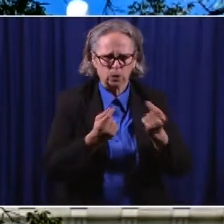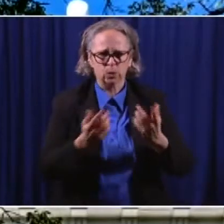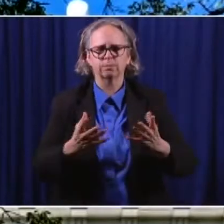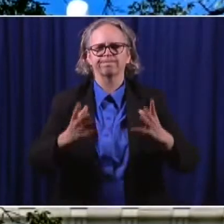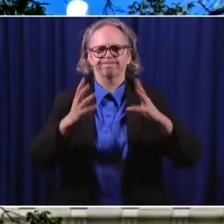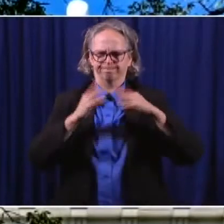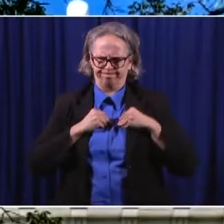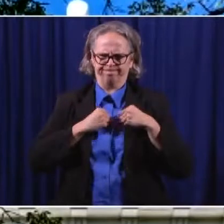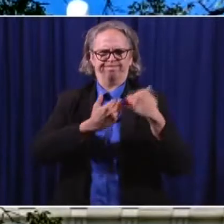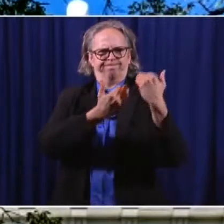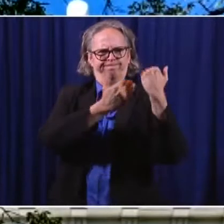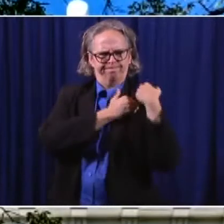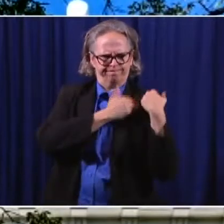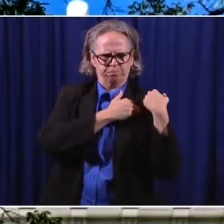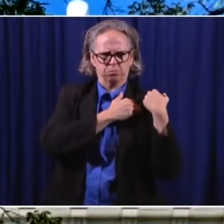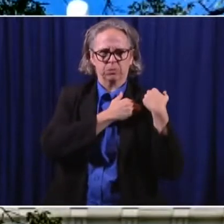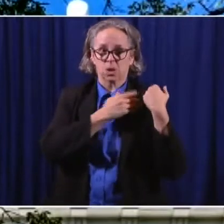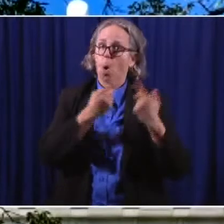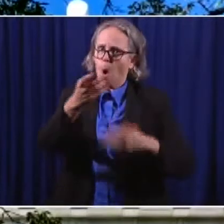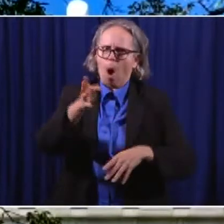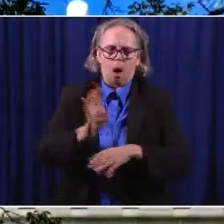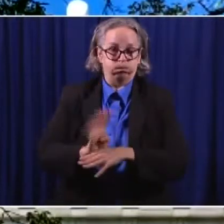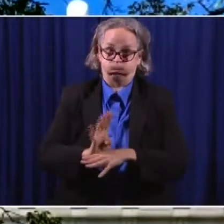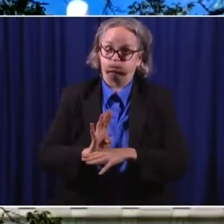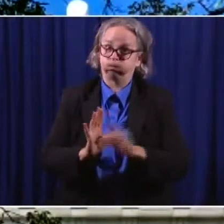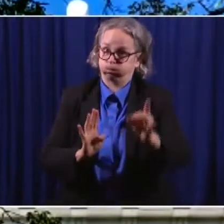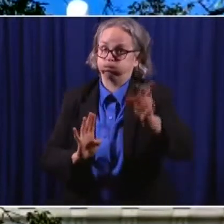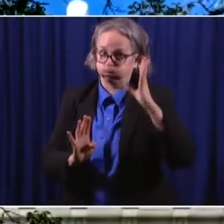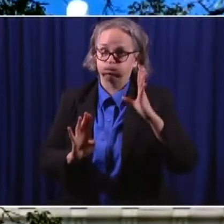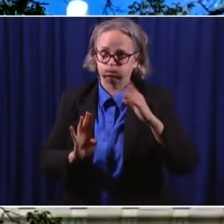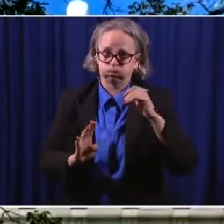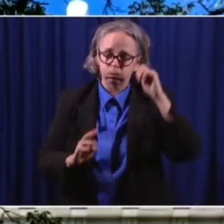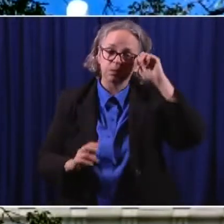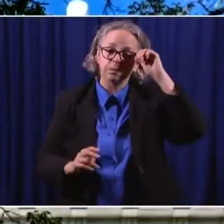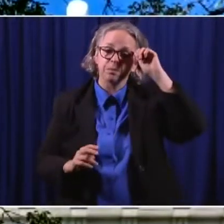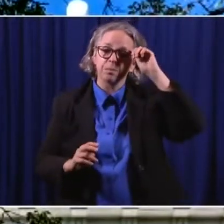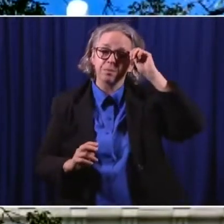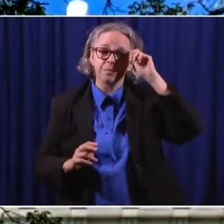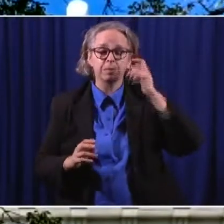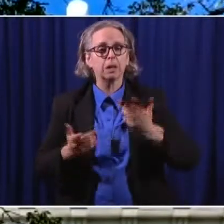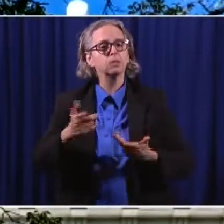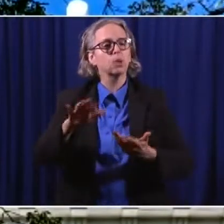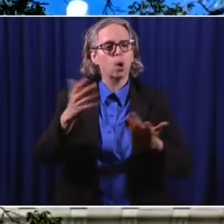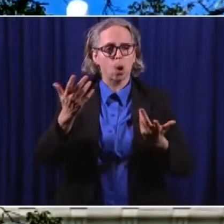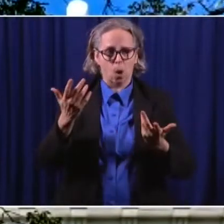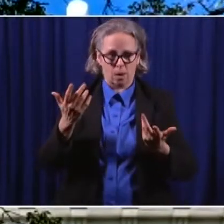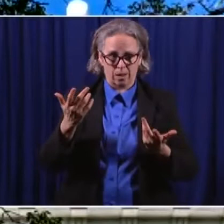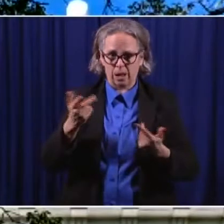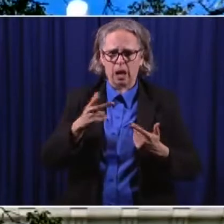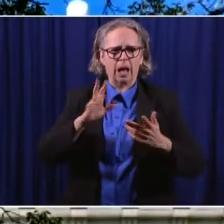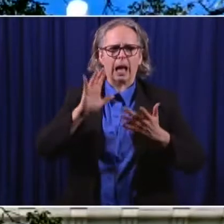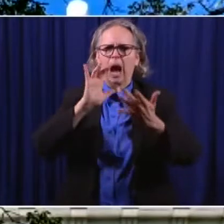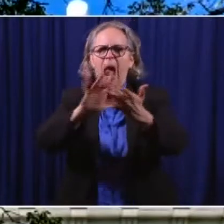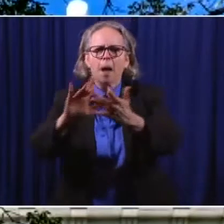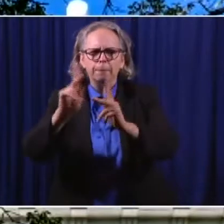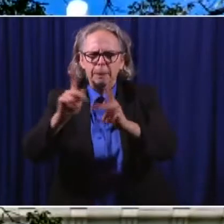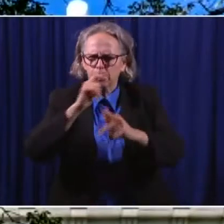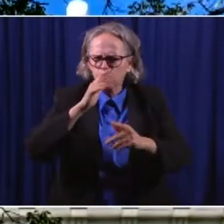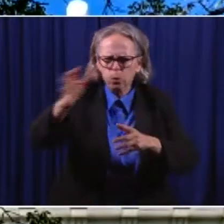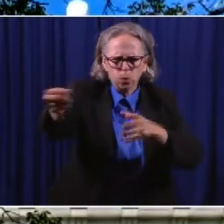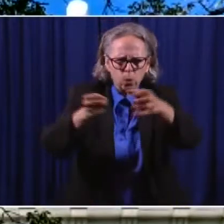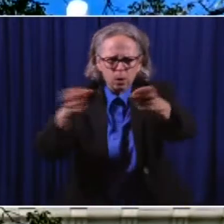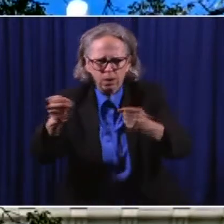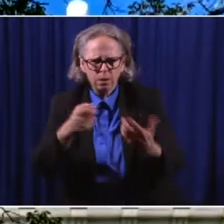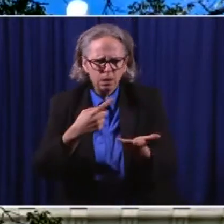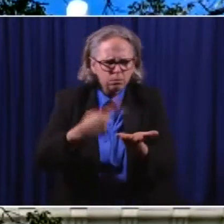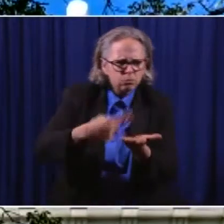very busy. And what we're finding with the contacts they're reaching out to, again, it's